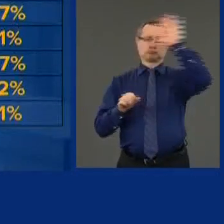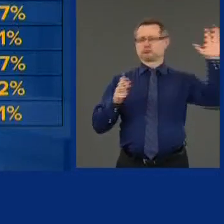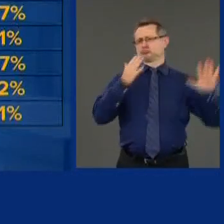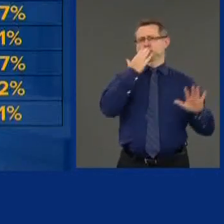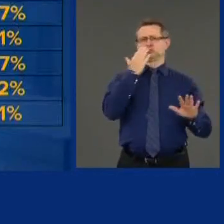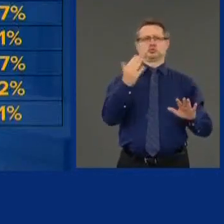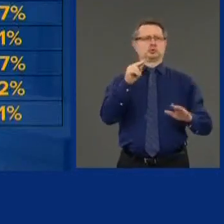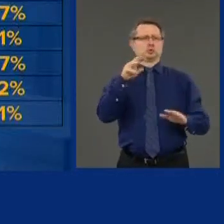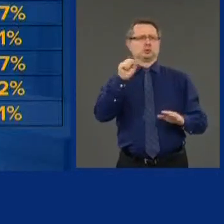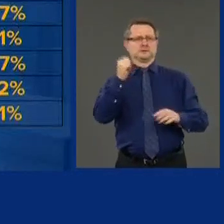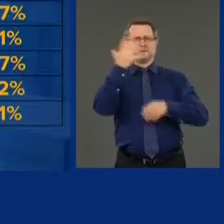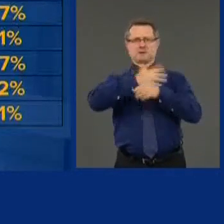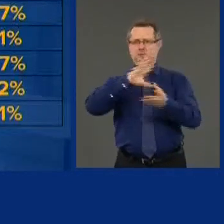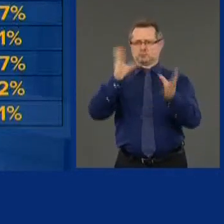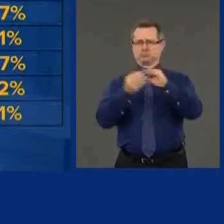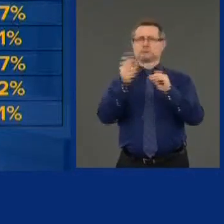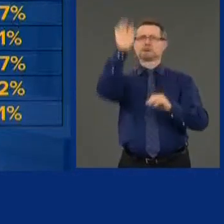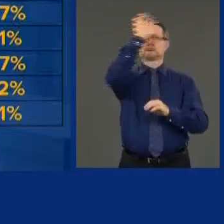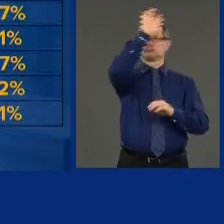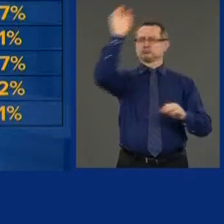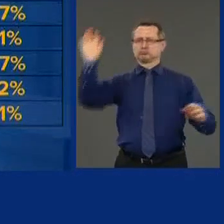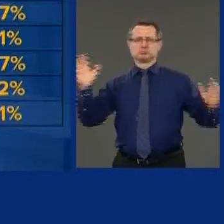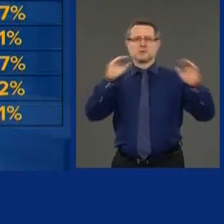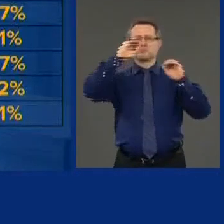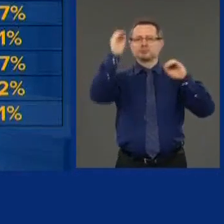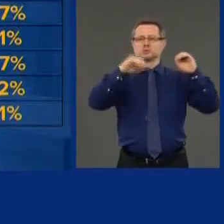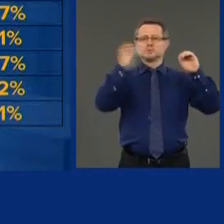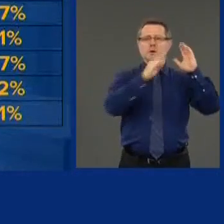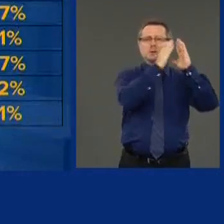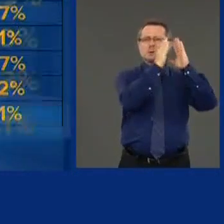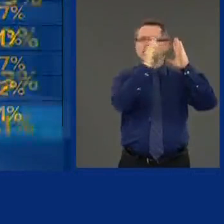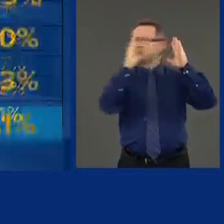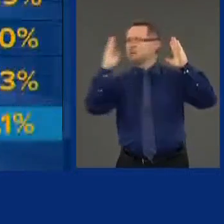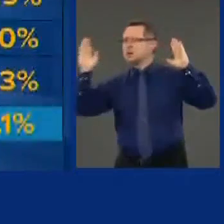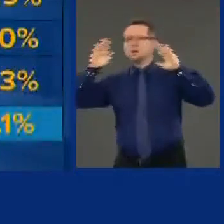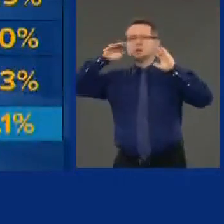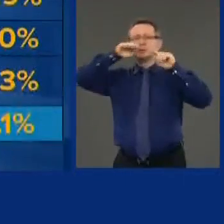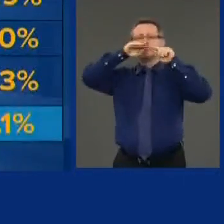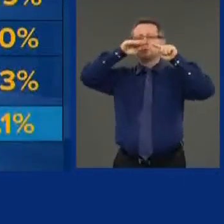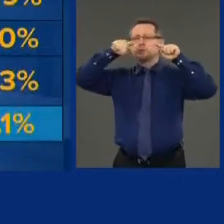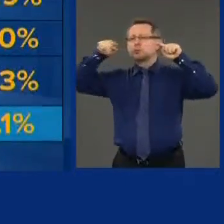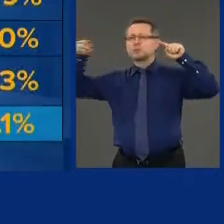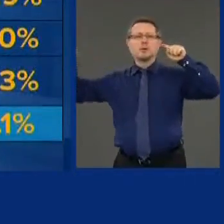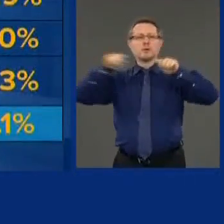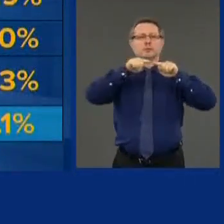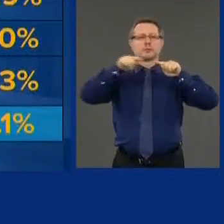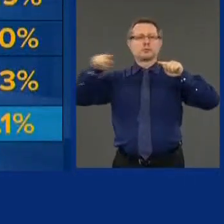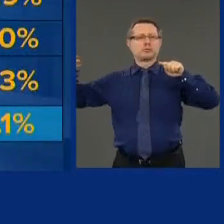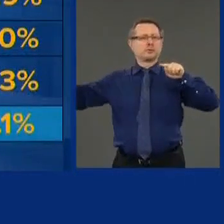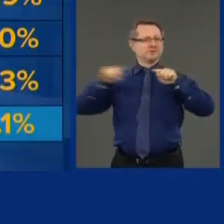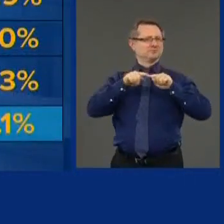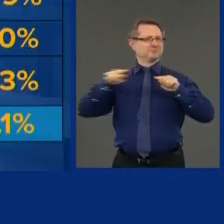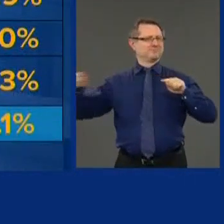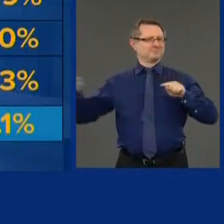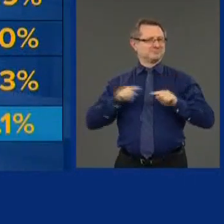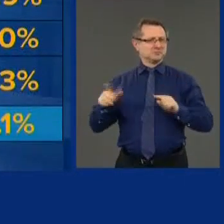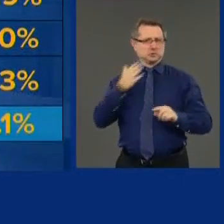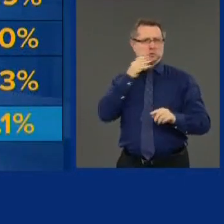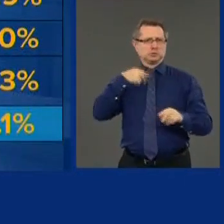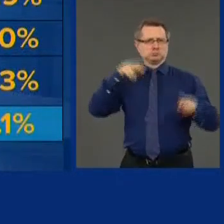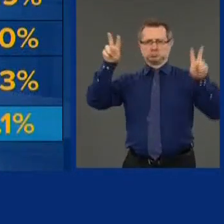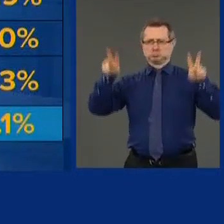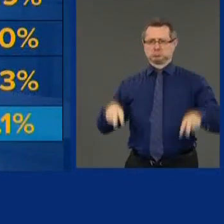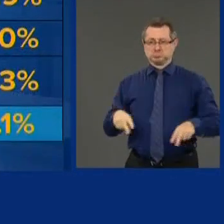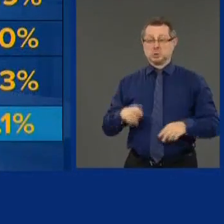No issues. You see a slight fluctuation, but you always see a slight fluctuation in the numbers. It looks, of course, New York